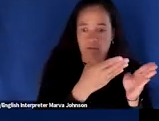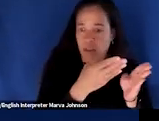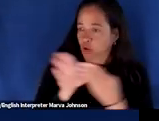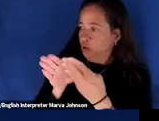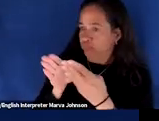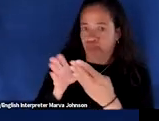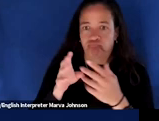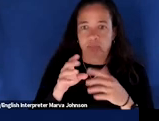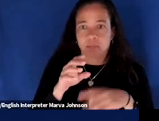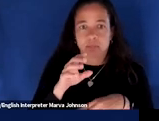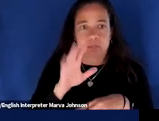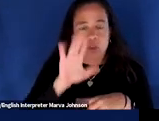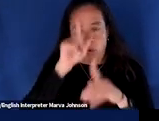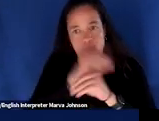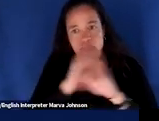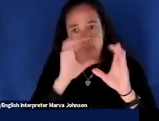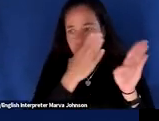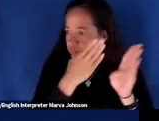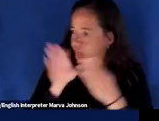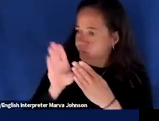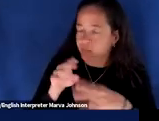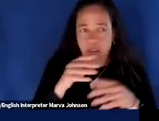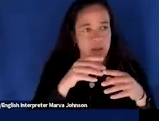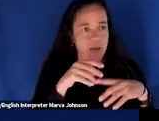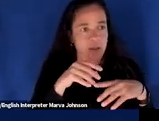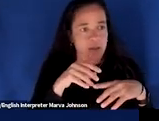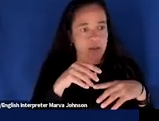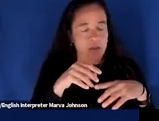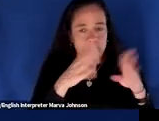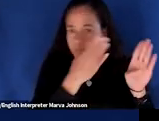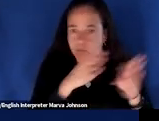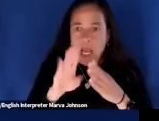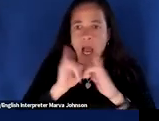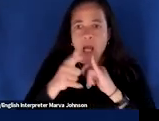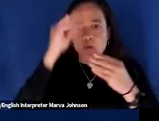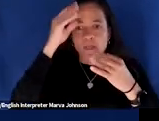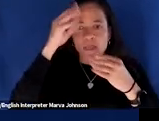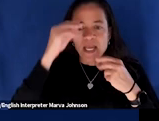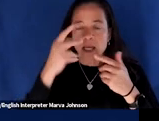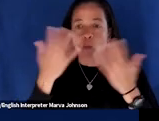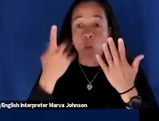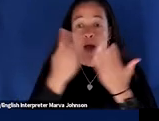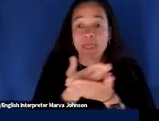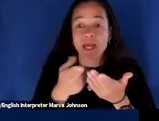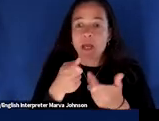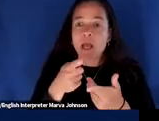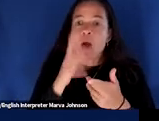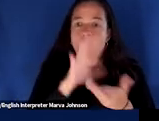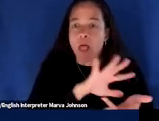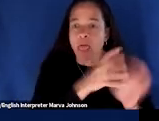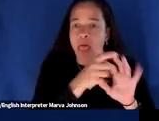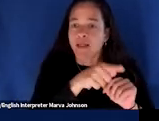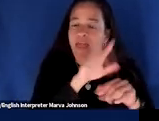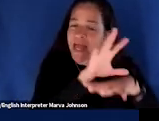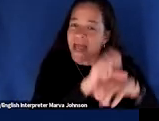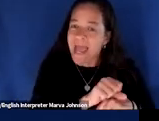or how we think is that disrupts habits and habits whether good or bad give us a sense